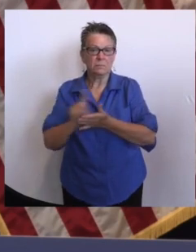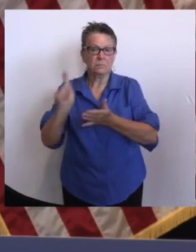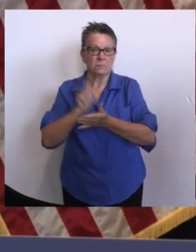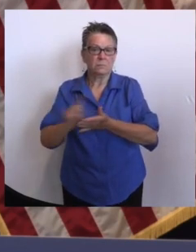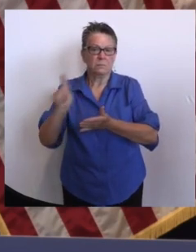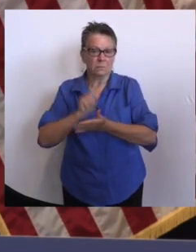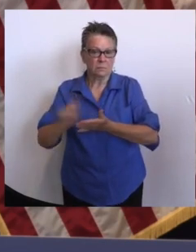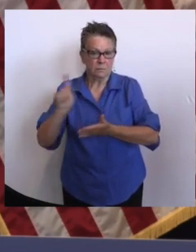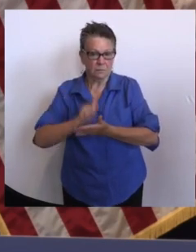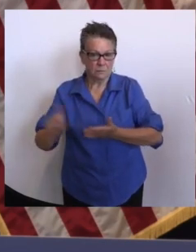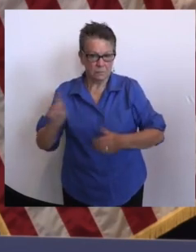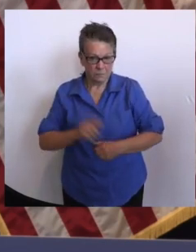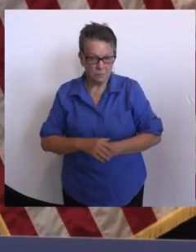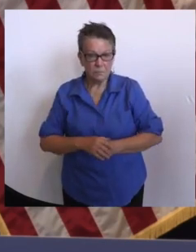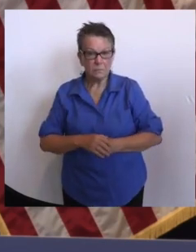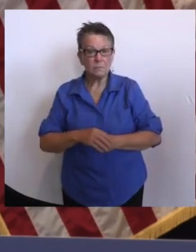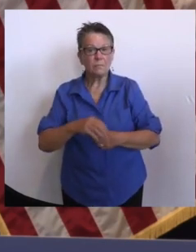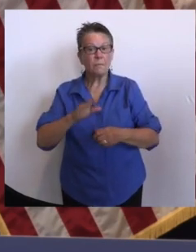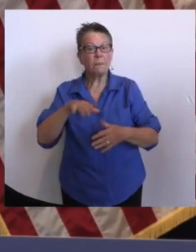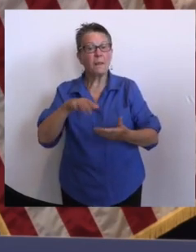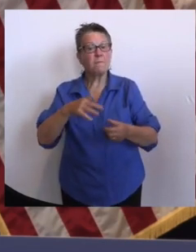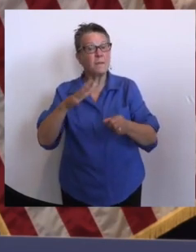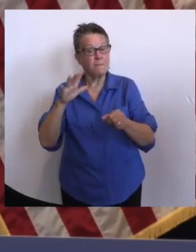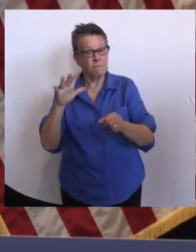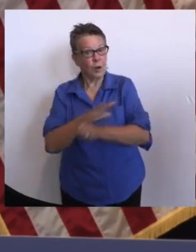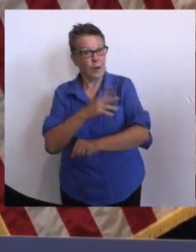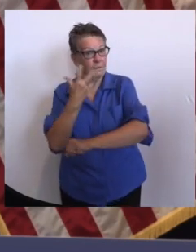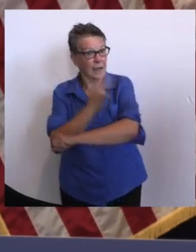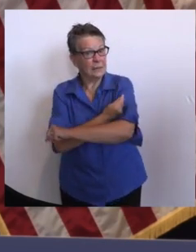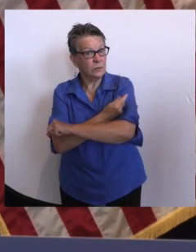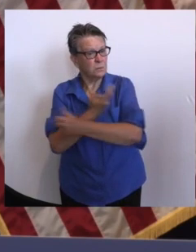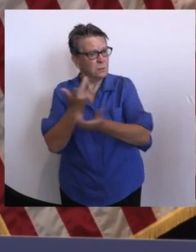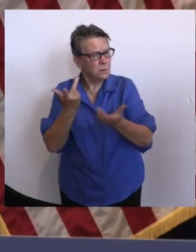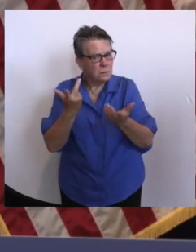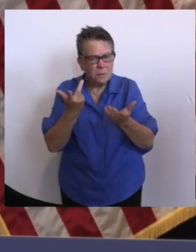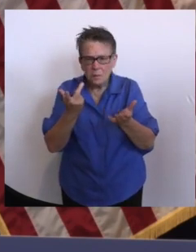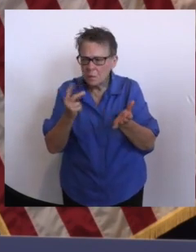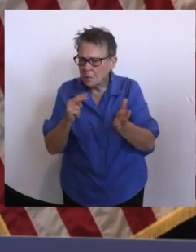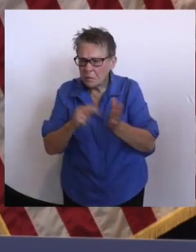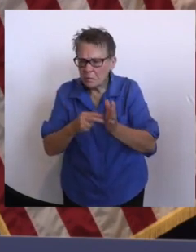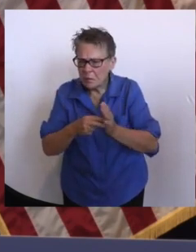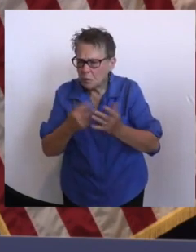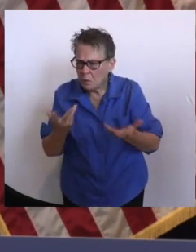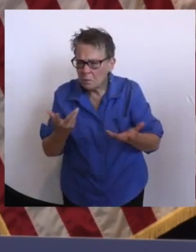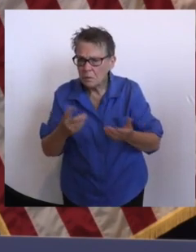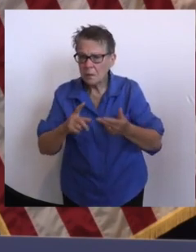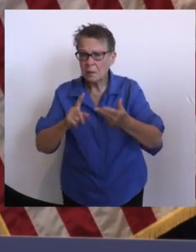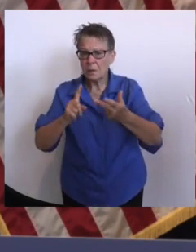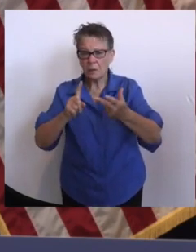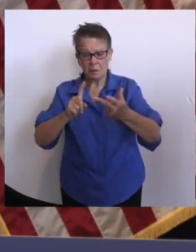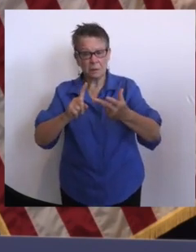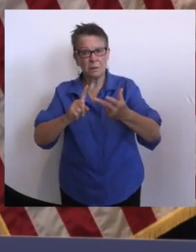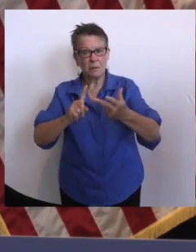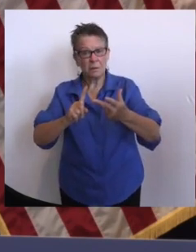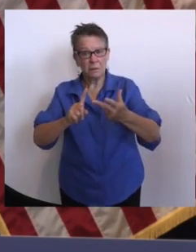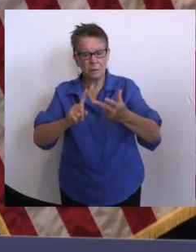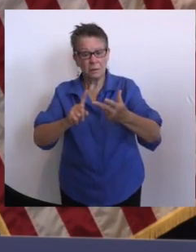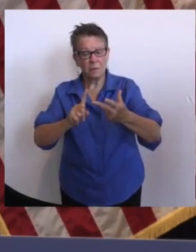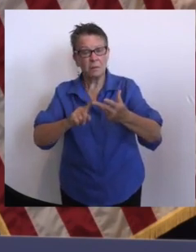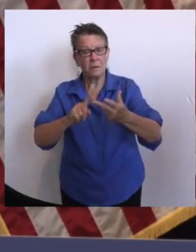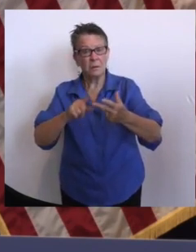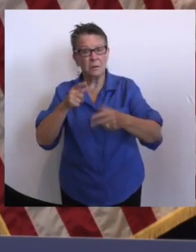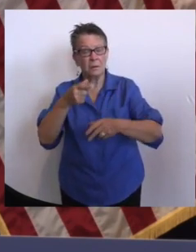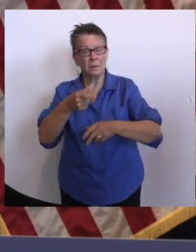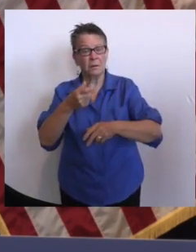after they have received the second dose of a two-week, a two-dose series or two weeks or more after they have received